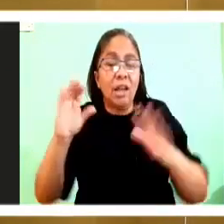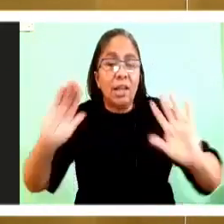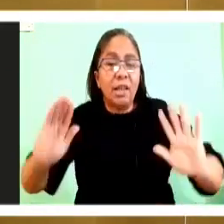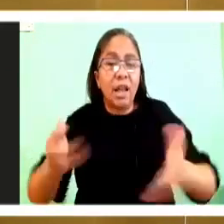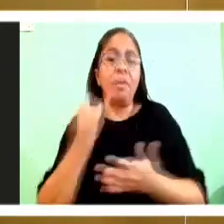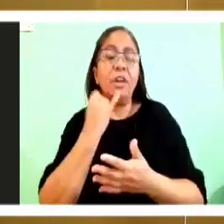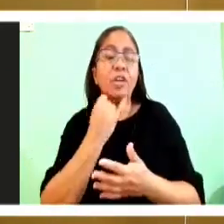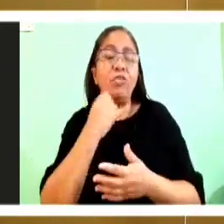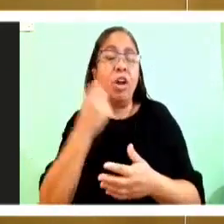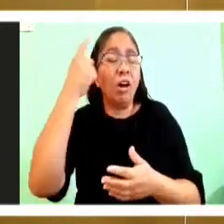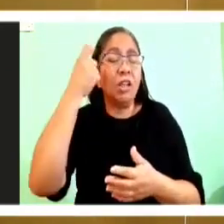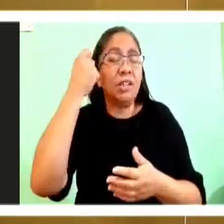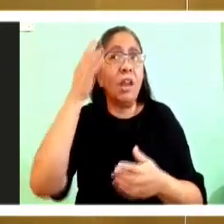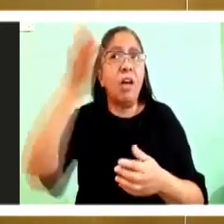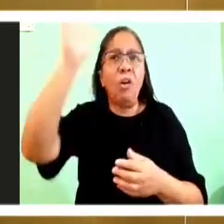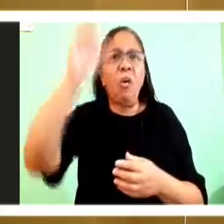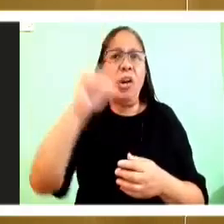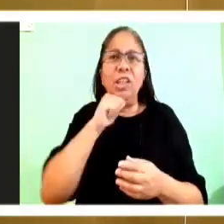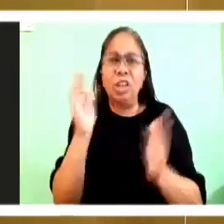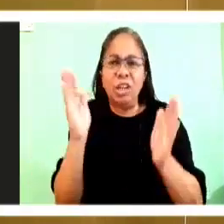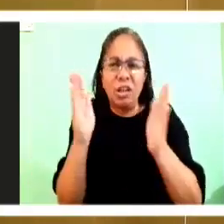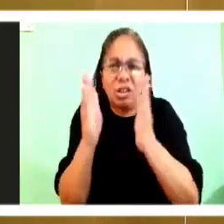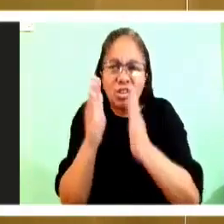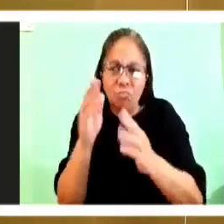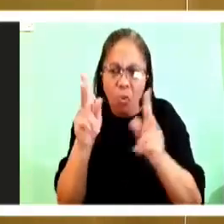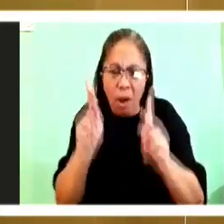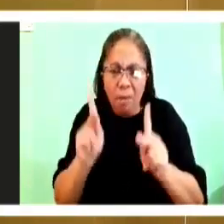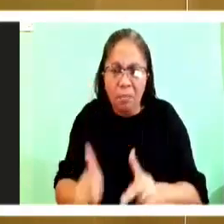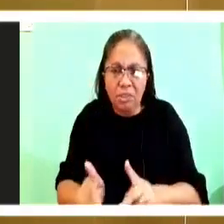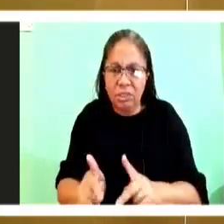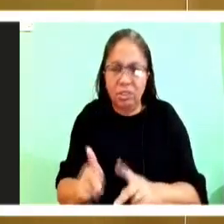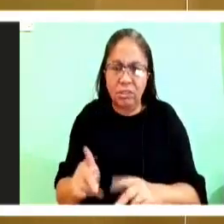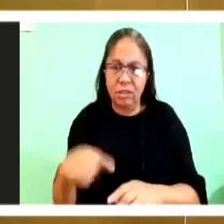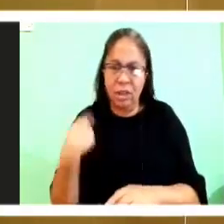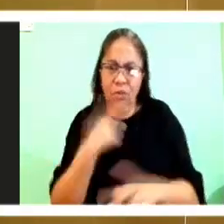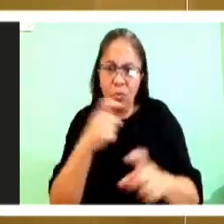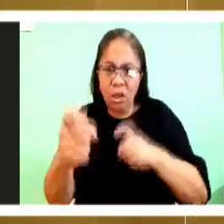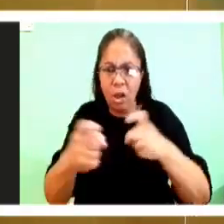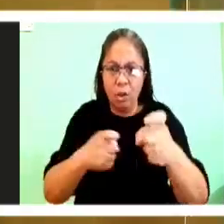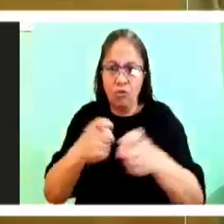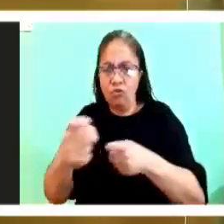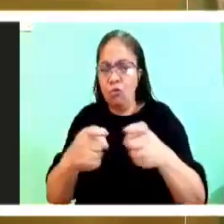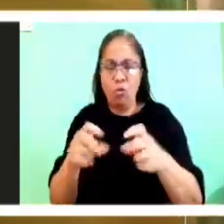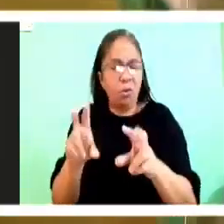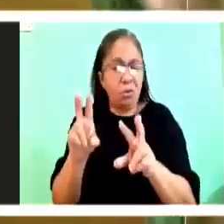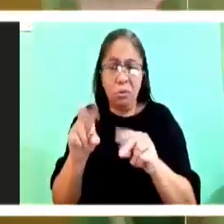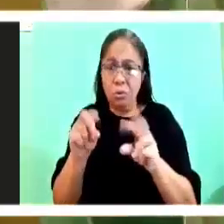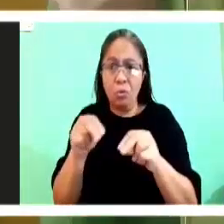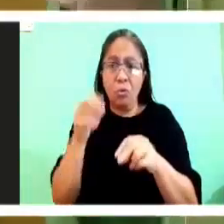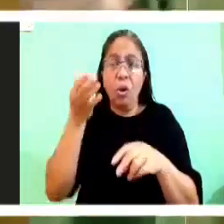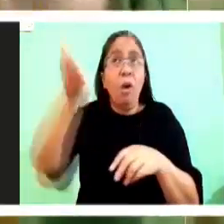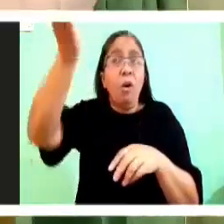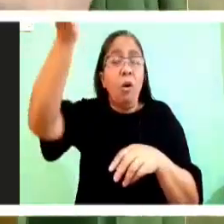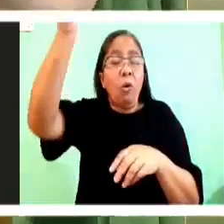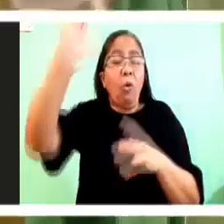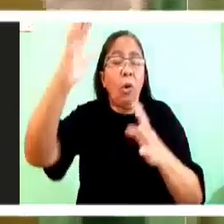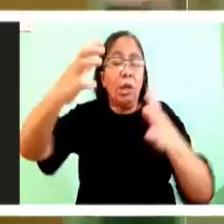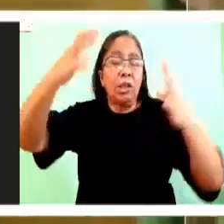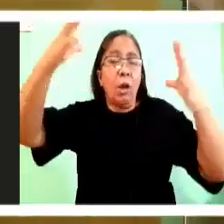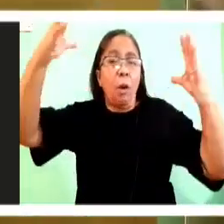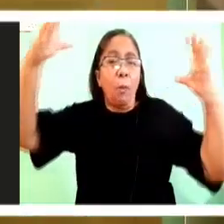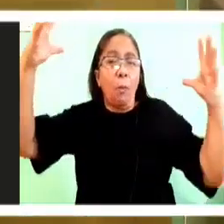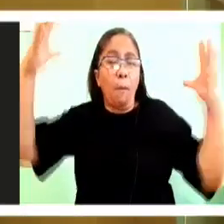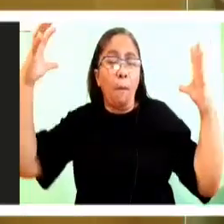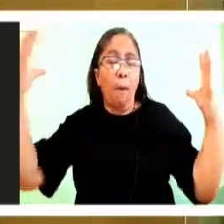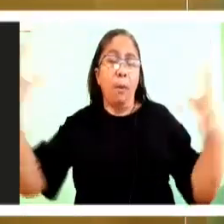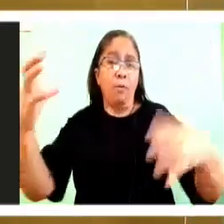is not this little character that we can do with as we want and bring him where we want. God is the one who is so completely other that